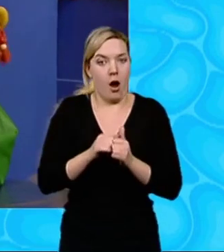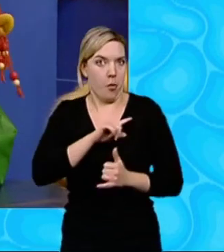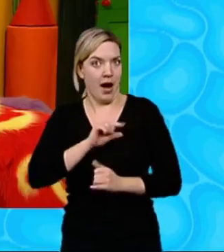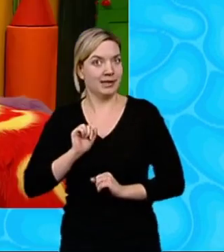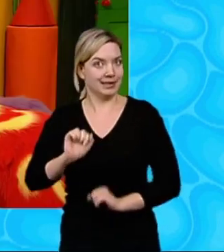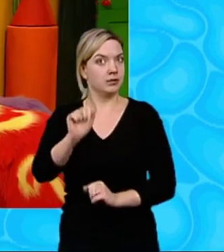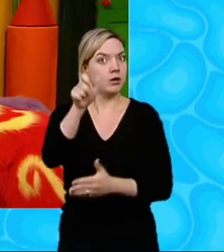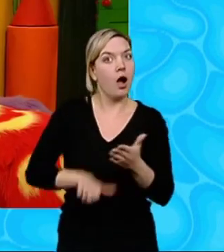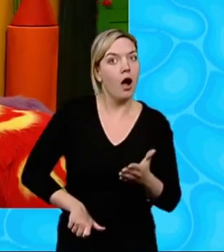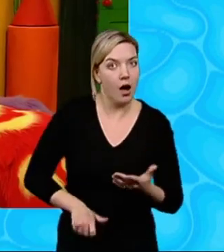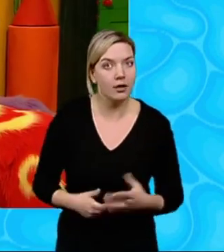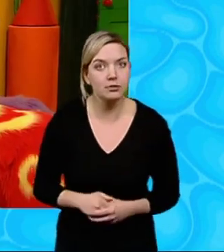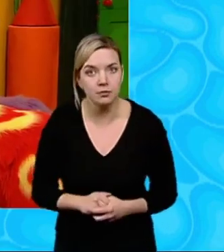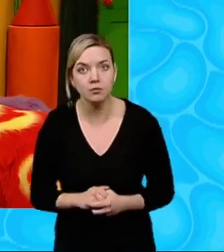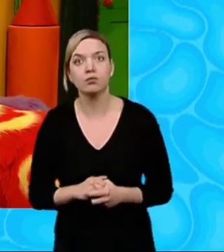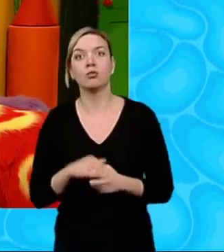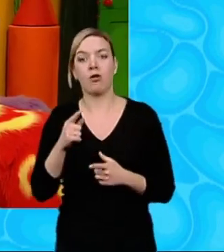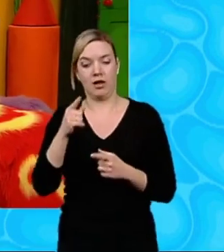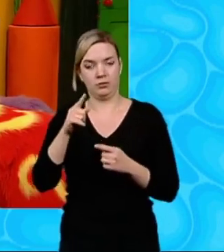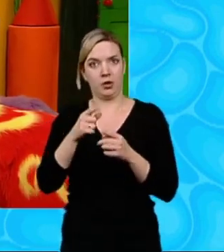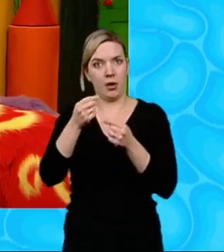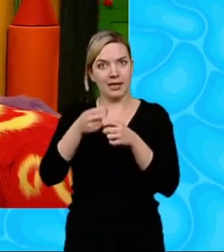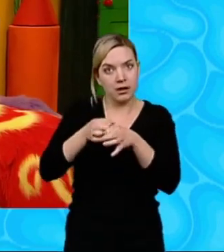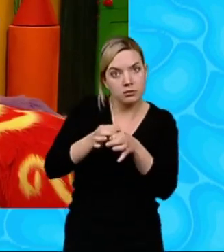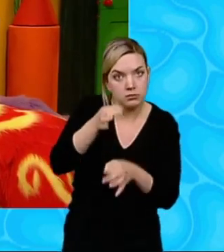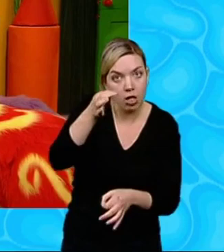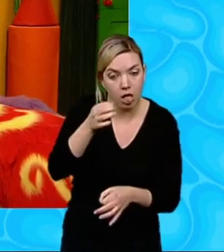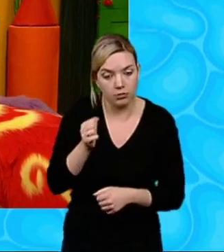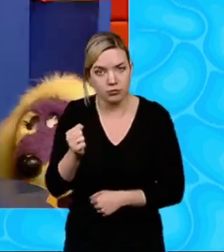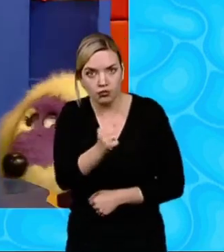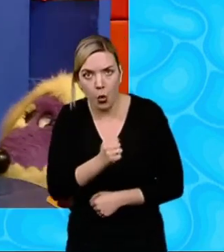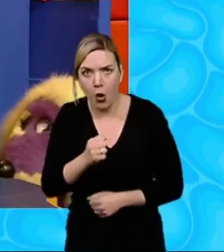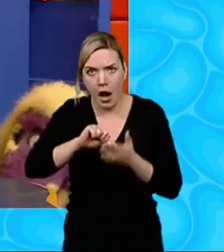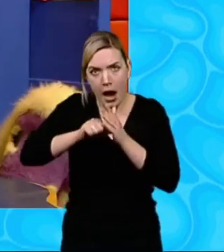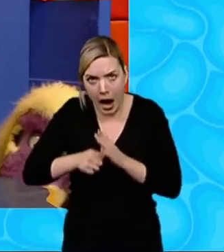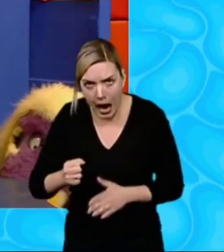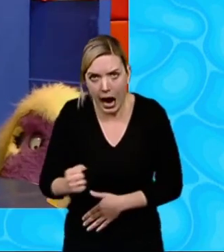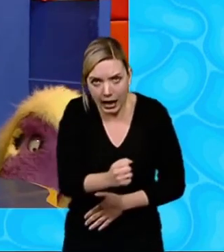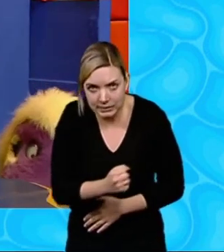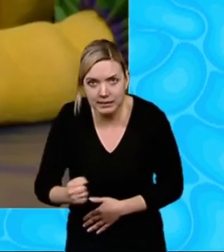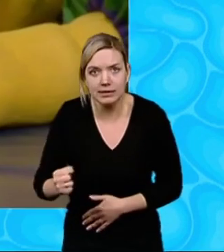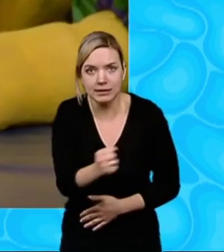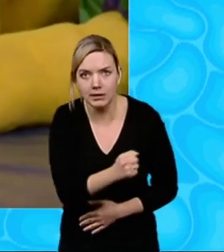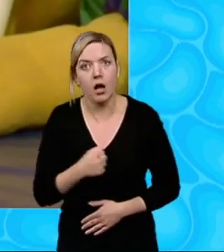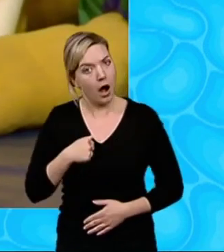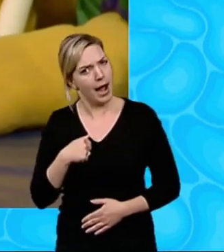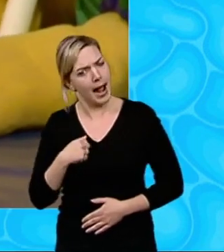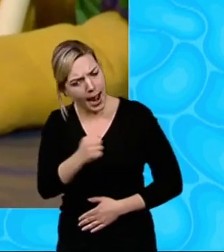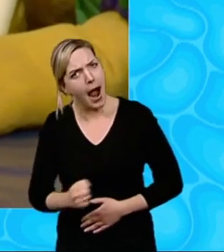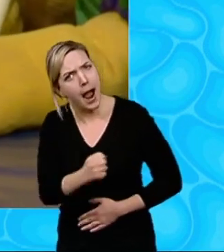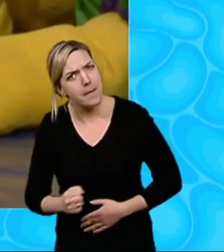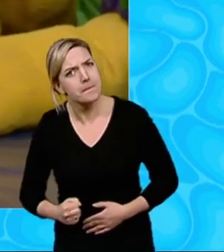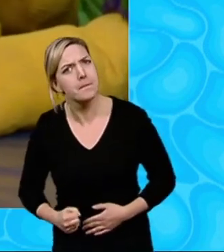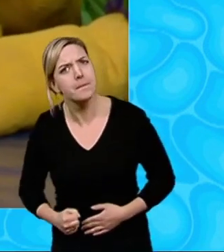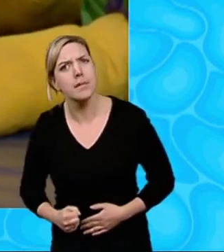card Oh, good idea, go on, then Yeah Draw the picture with this wax candle OK And press really hard Yes, I am Right OK Oh,